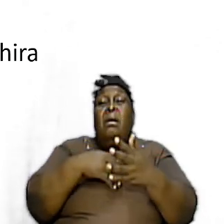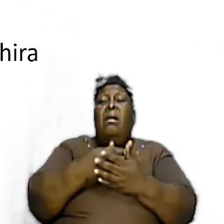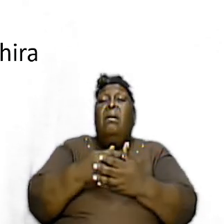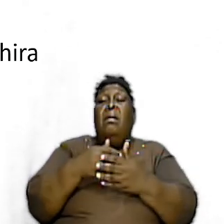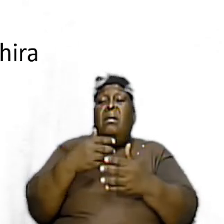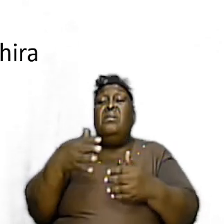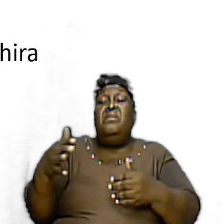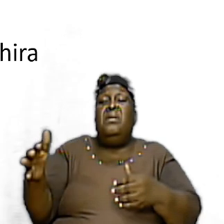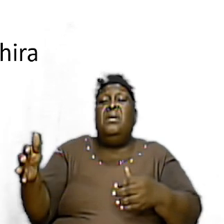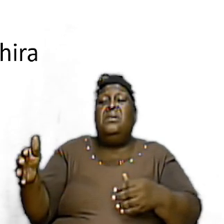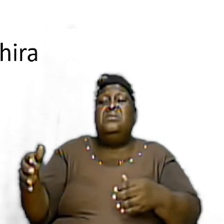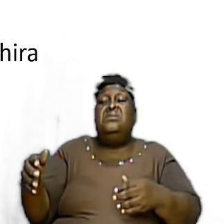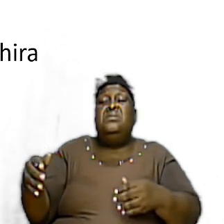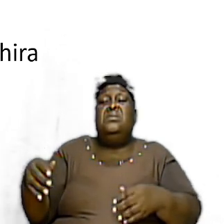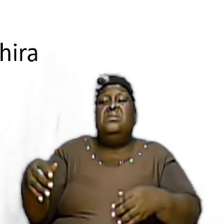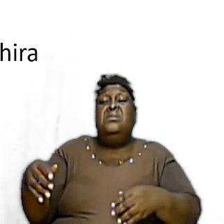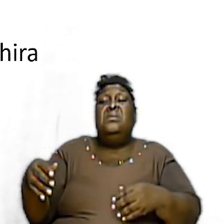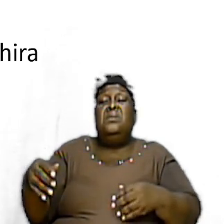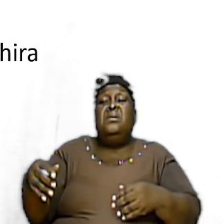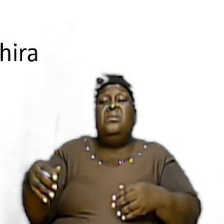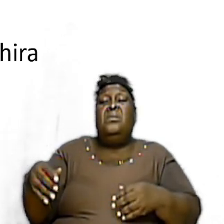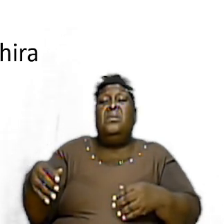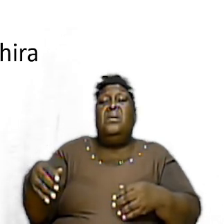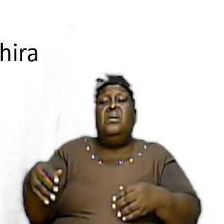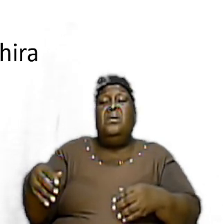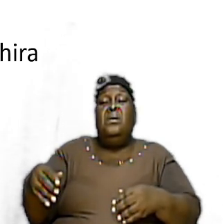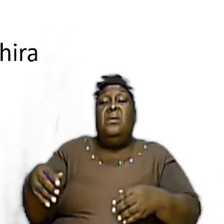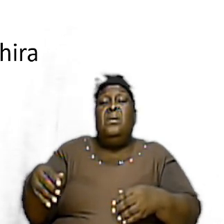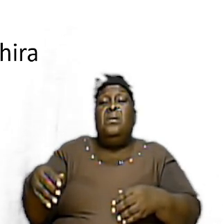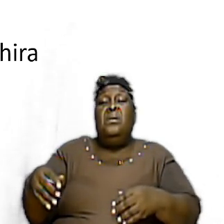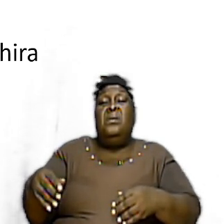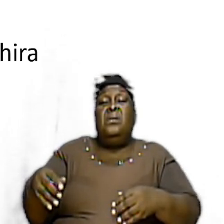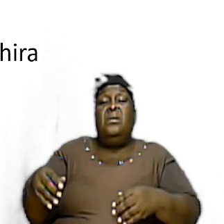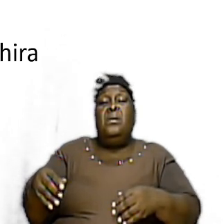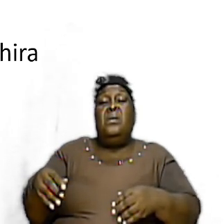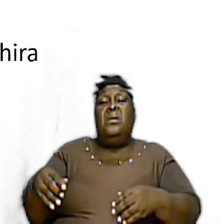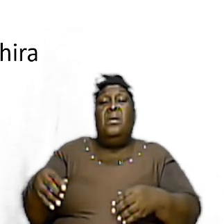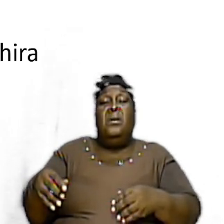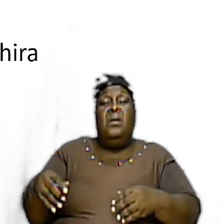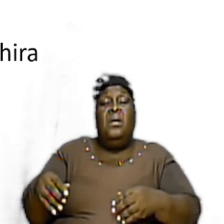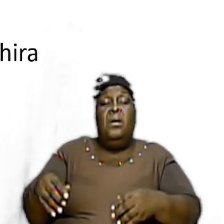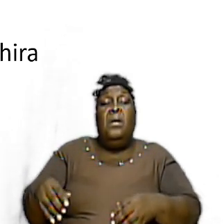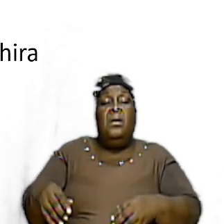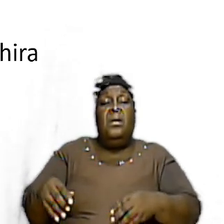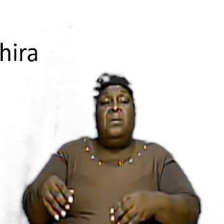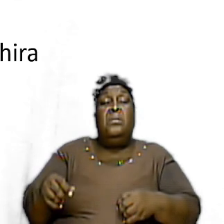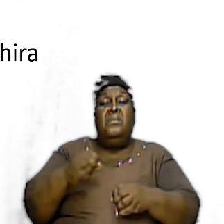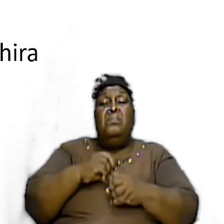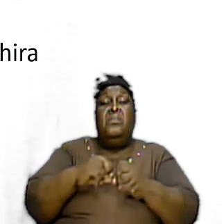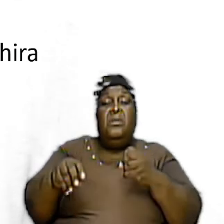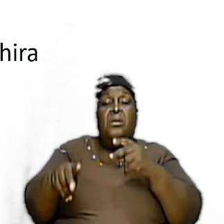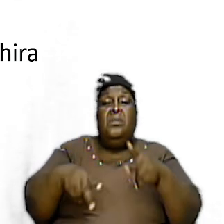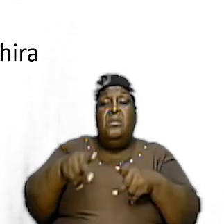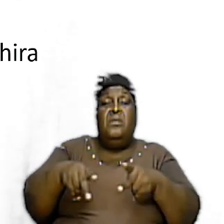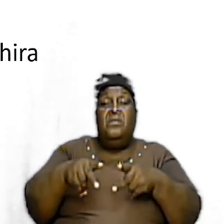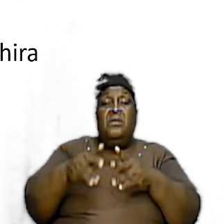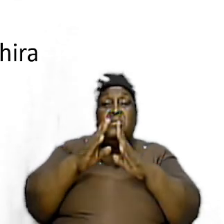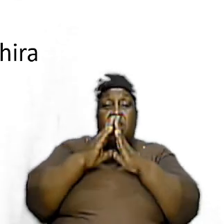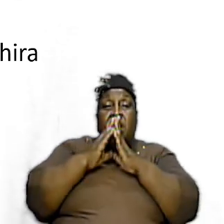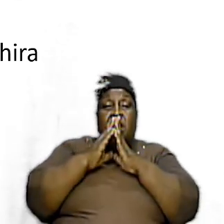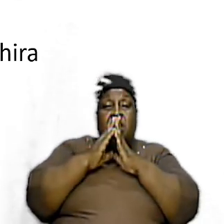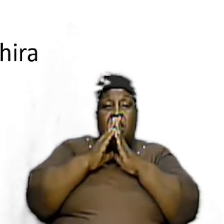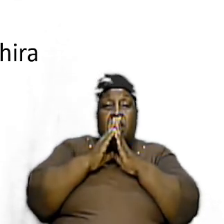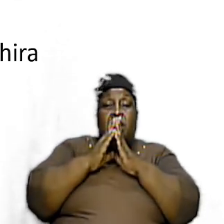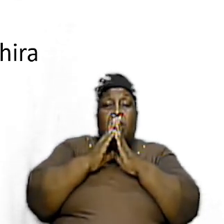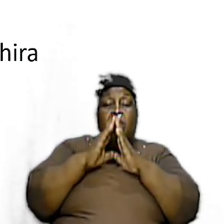extent that it has watered down this salvation that we have that folks believe that nothing is required to get